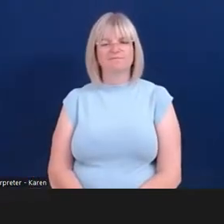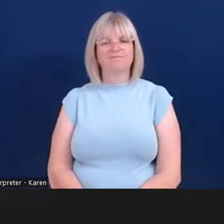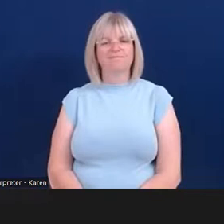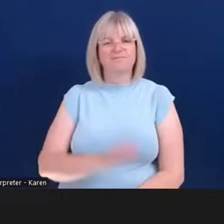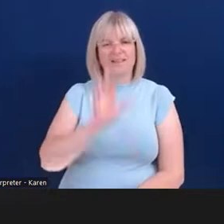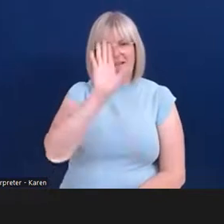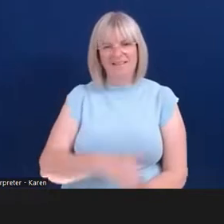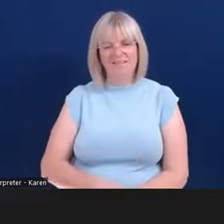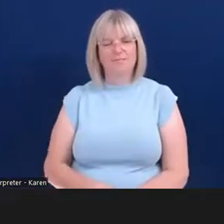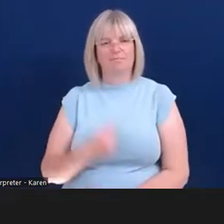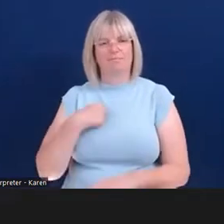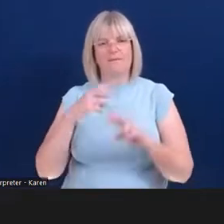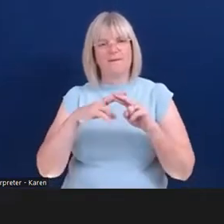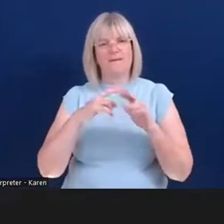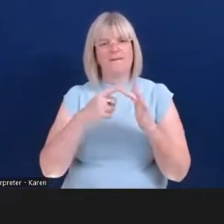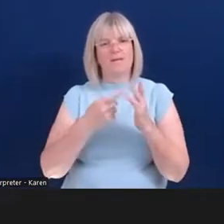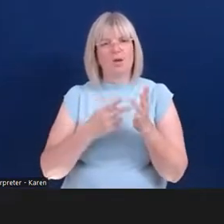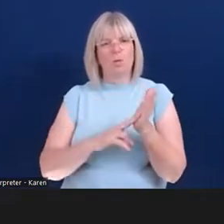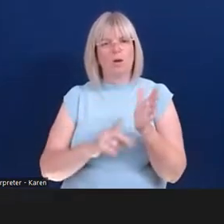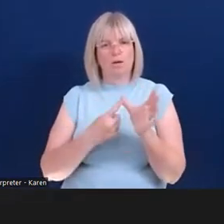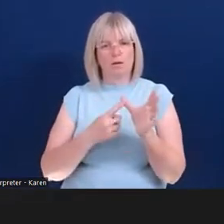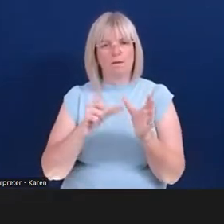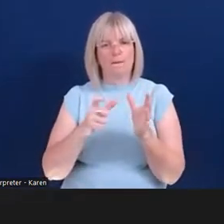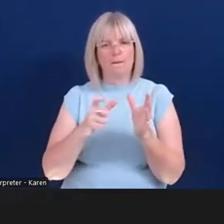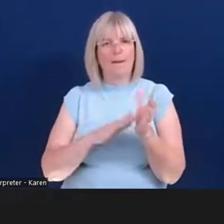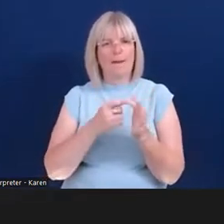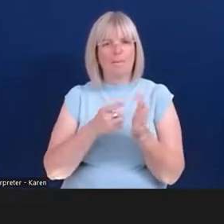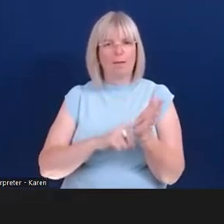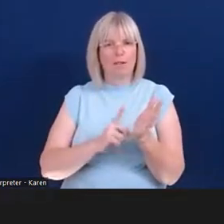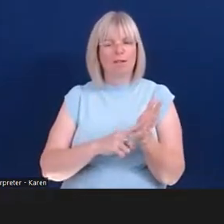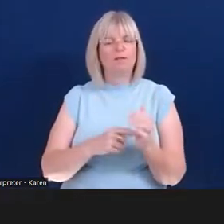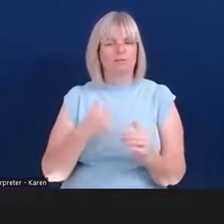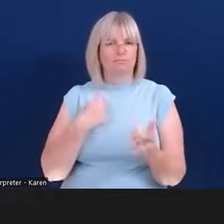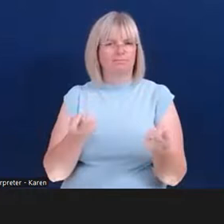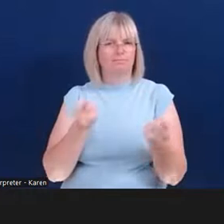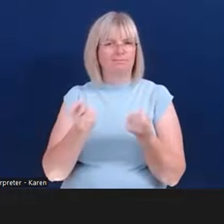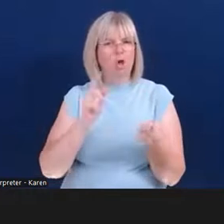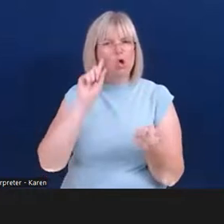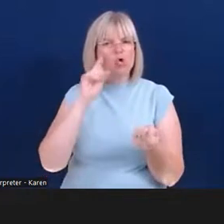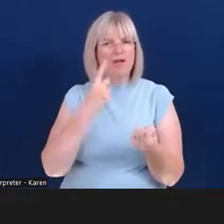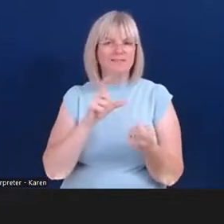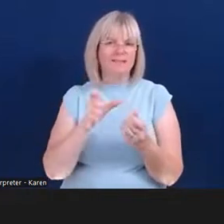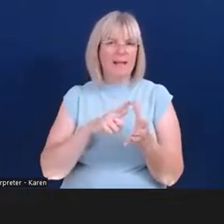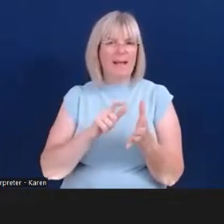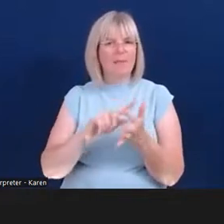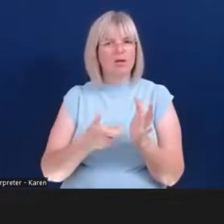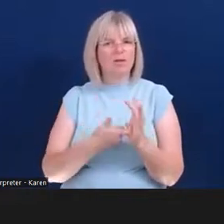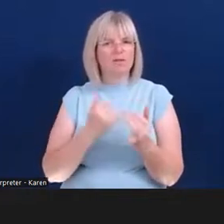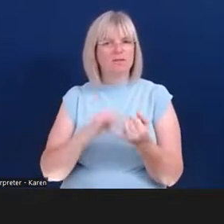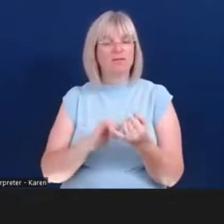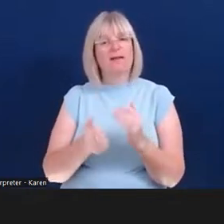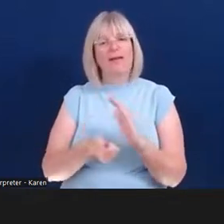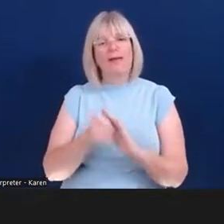Hi, I'm Fiona Campbell, and I'm the Managing Director of Crazy Capers Out of School Care. We're a very small business that